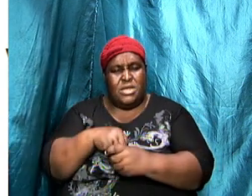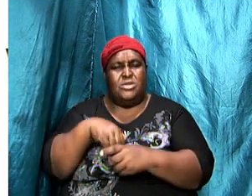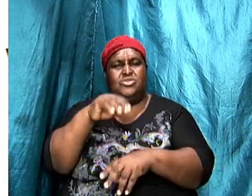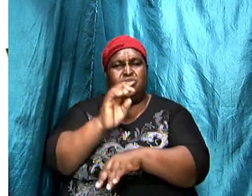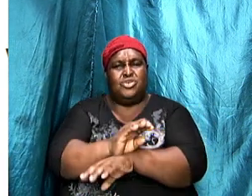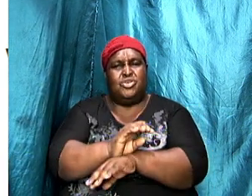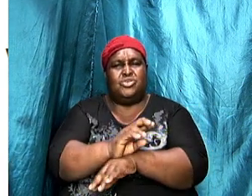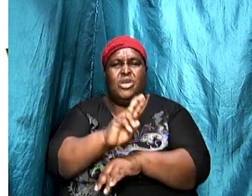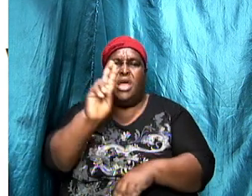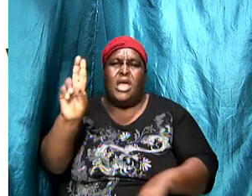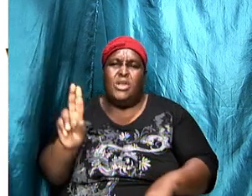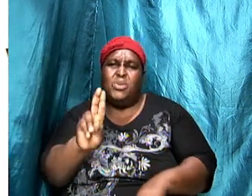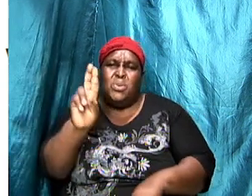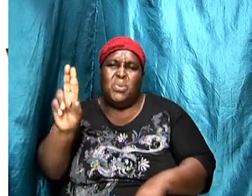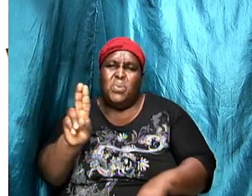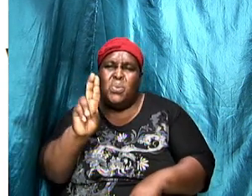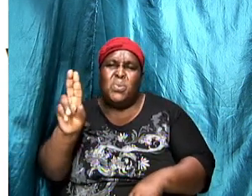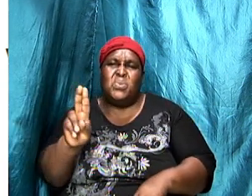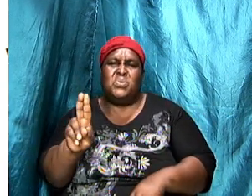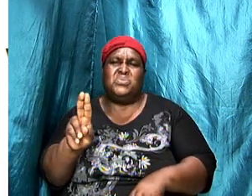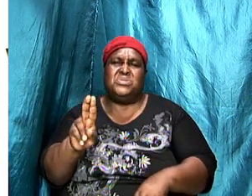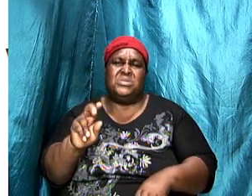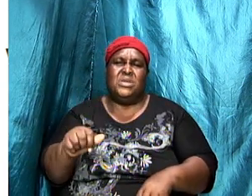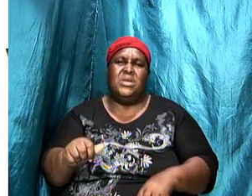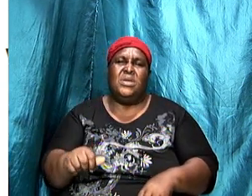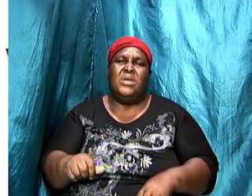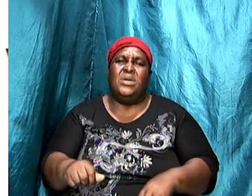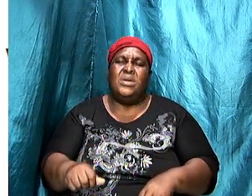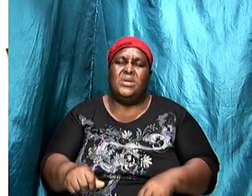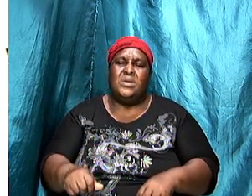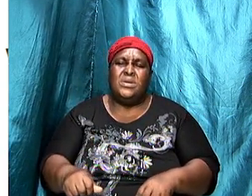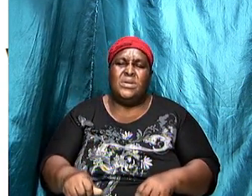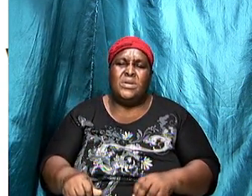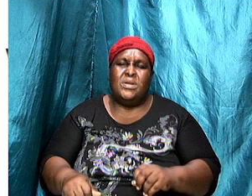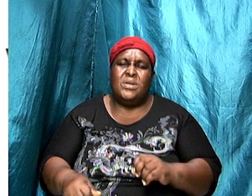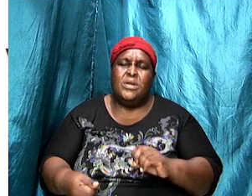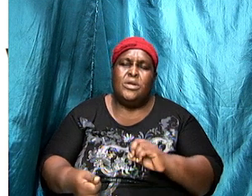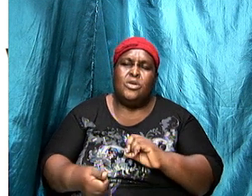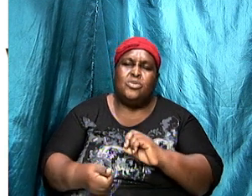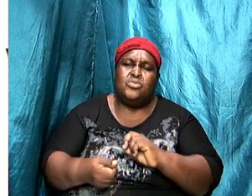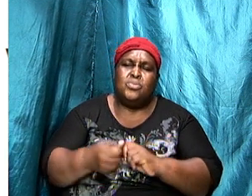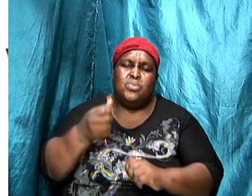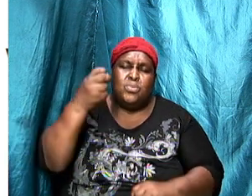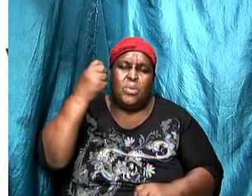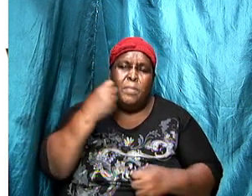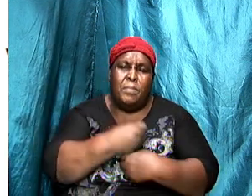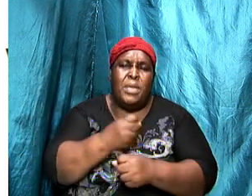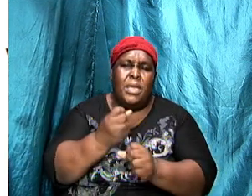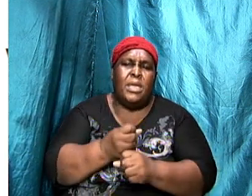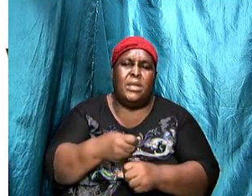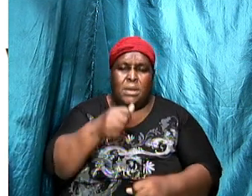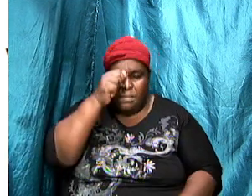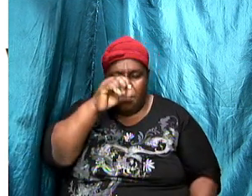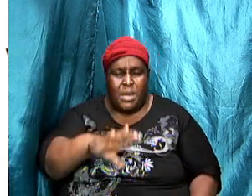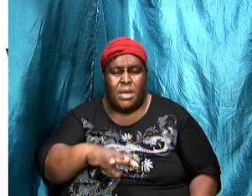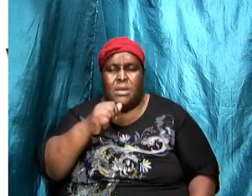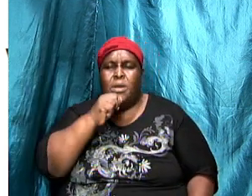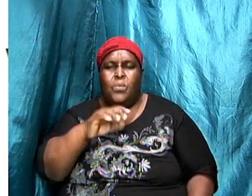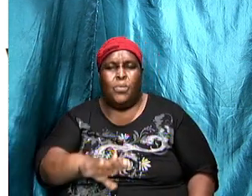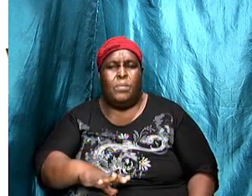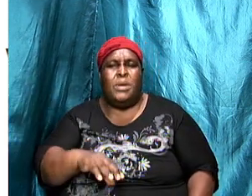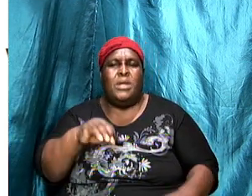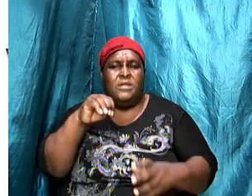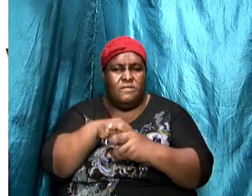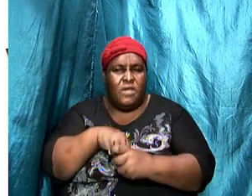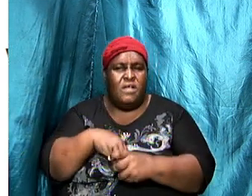used this to seduce men and women into sexual immorality and so